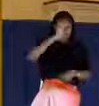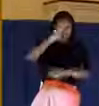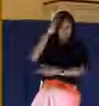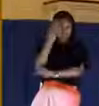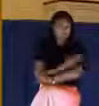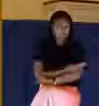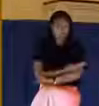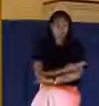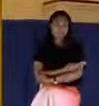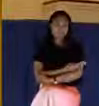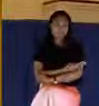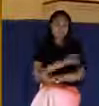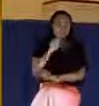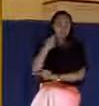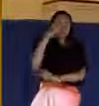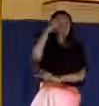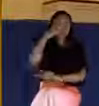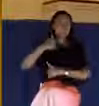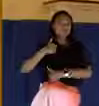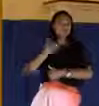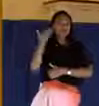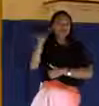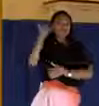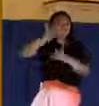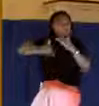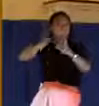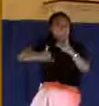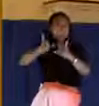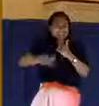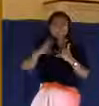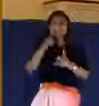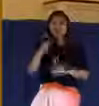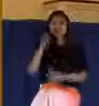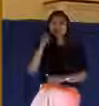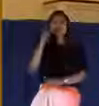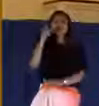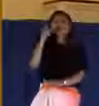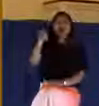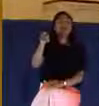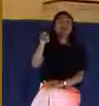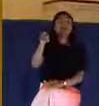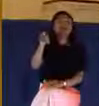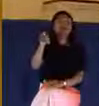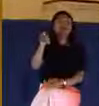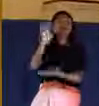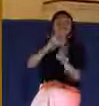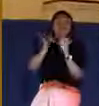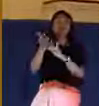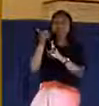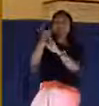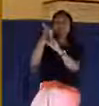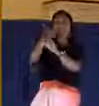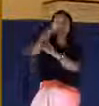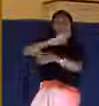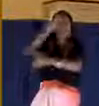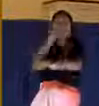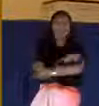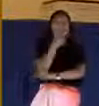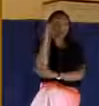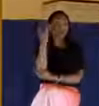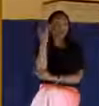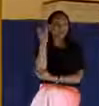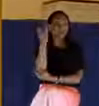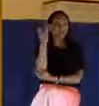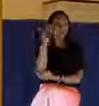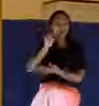until this Roman soldier at the foot of the cross makes this confession. You know why? Because remember who is Mark writing to? He's writing to